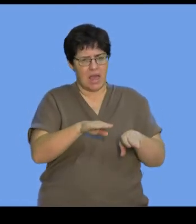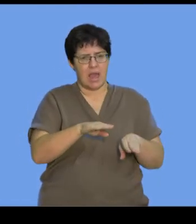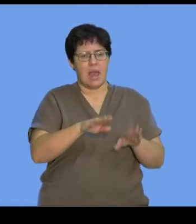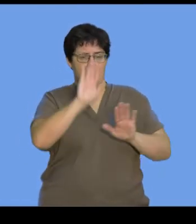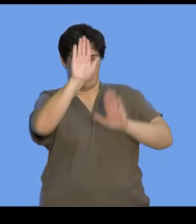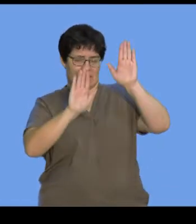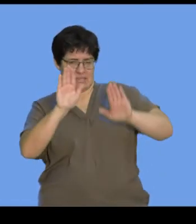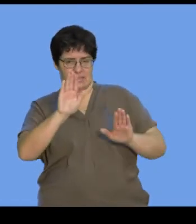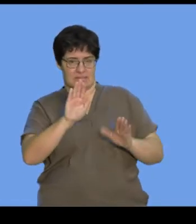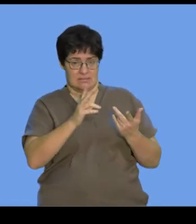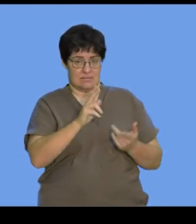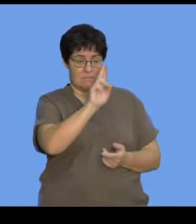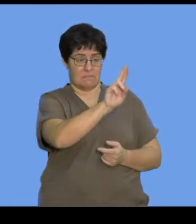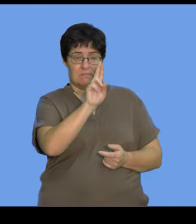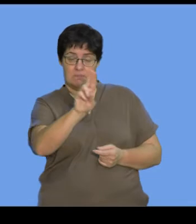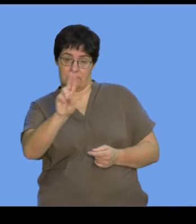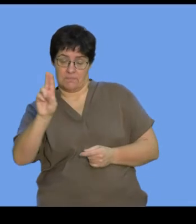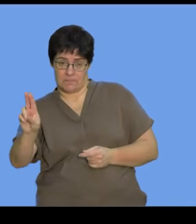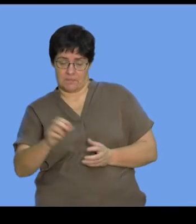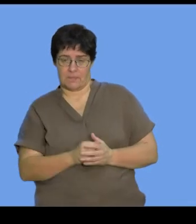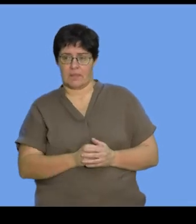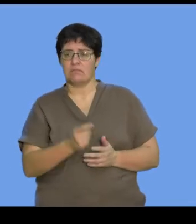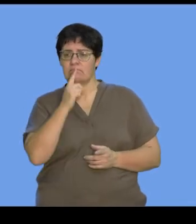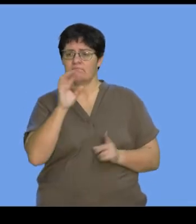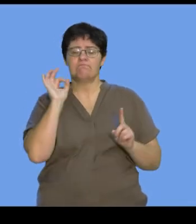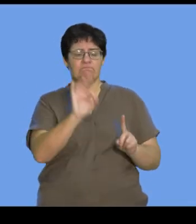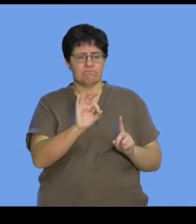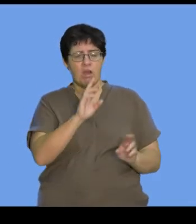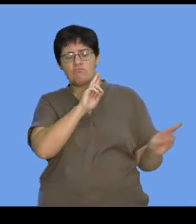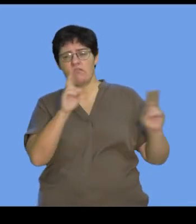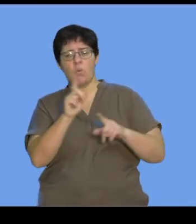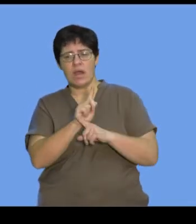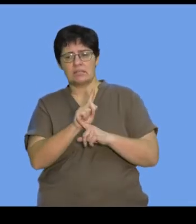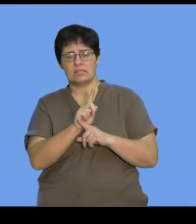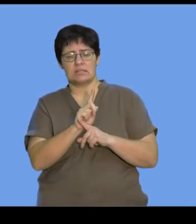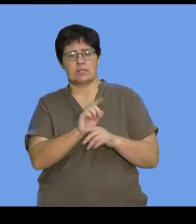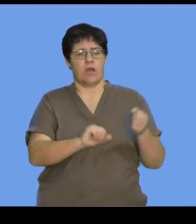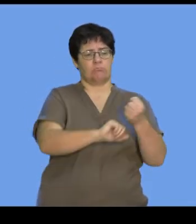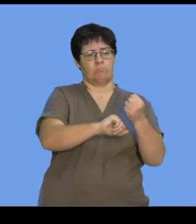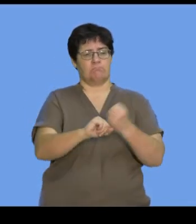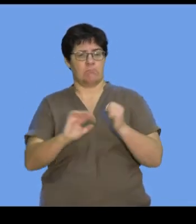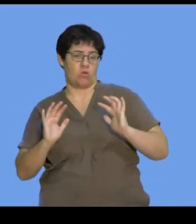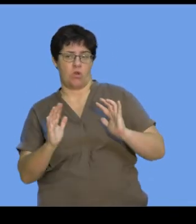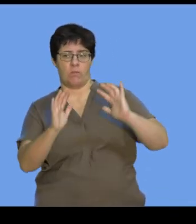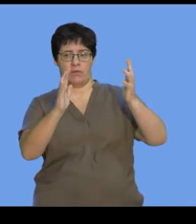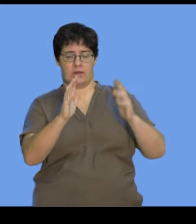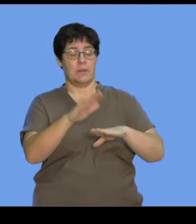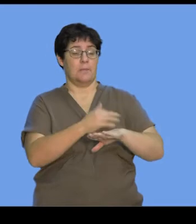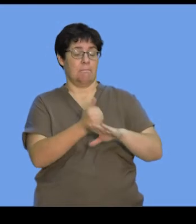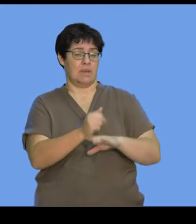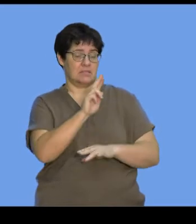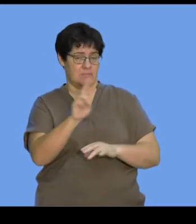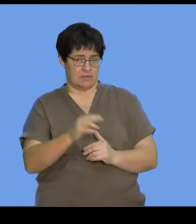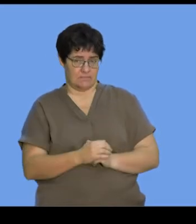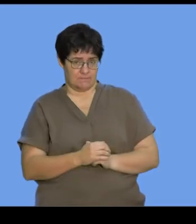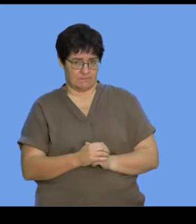This is specific and is referred to as complementary base pairs. I'm going to pause here and I'm going to give you a chance to look at what I